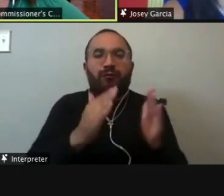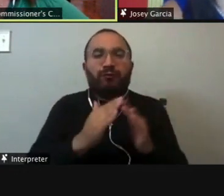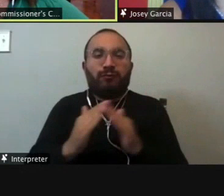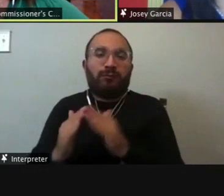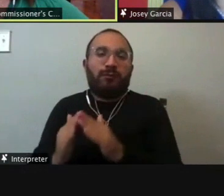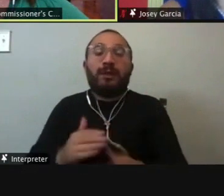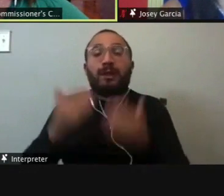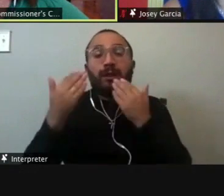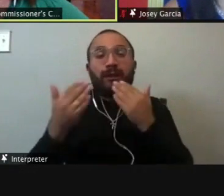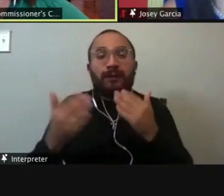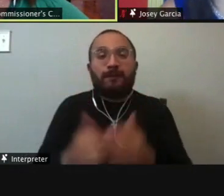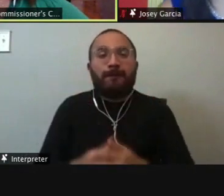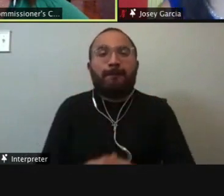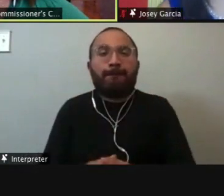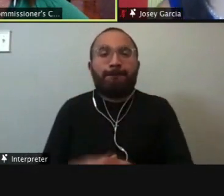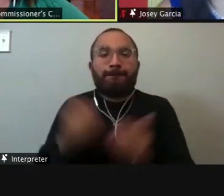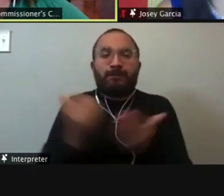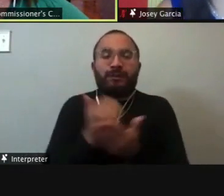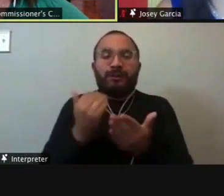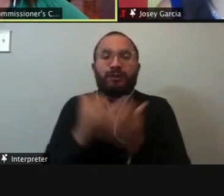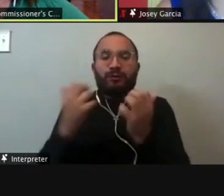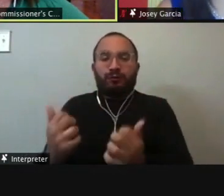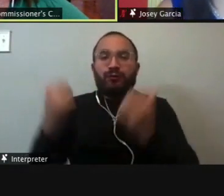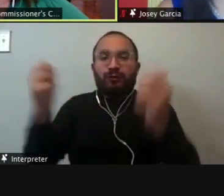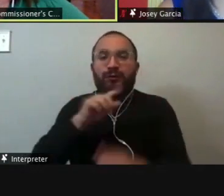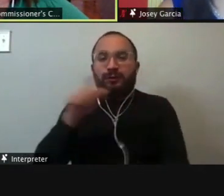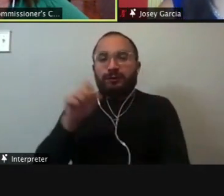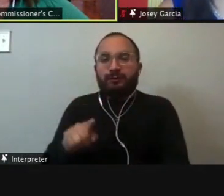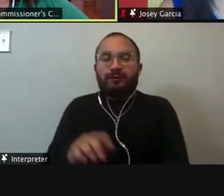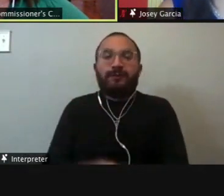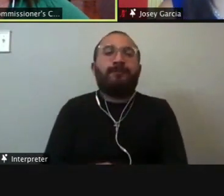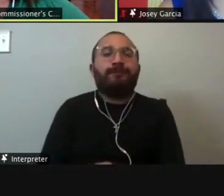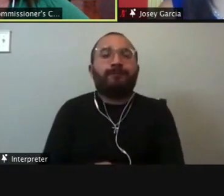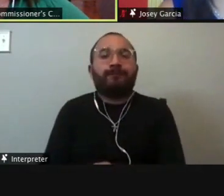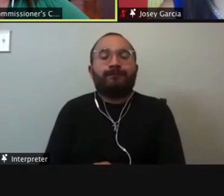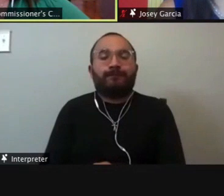Thank you so much. There's a new audience question. you'll hang in there for a second, I'll get this in for you.